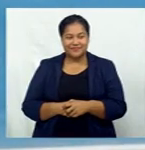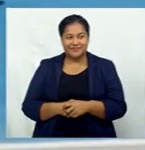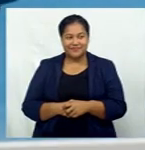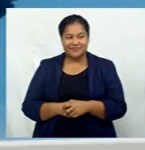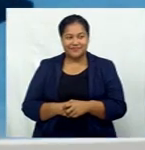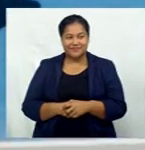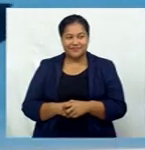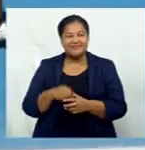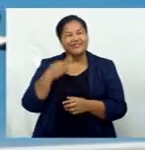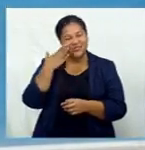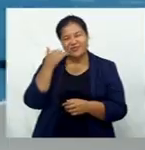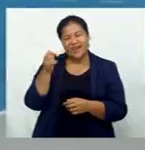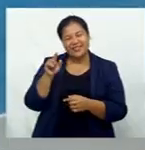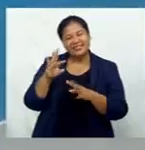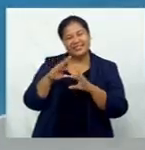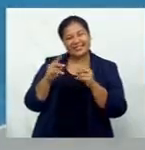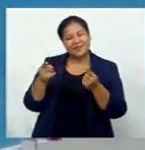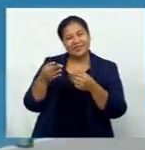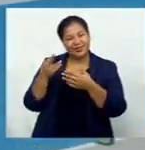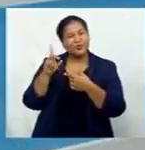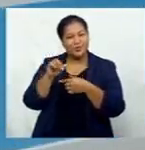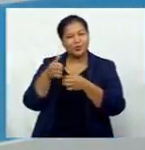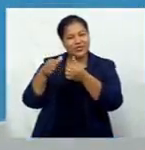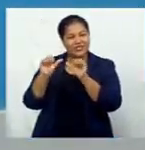to do to accept.